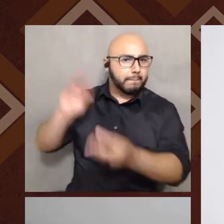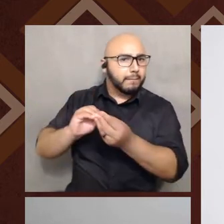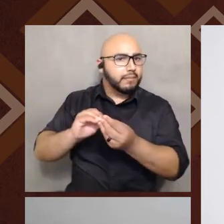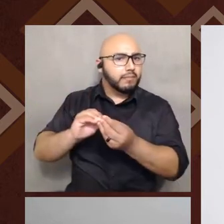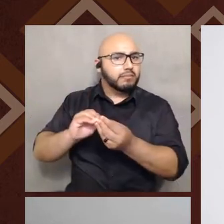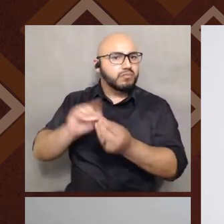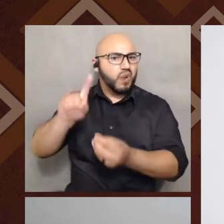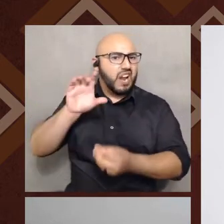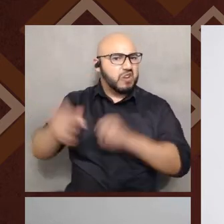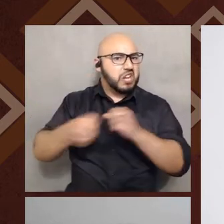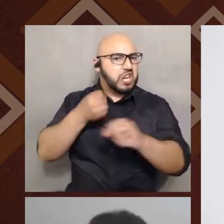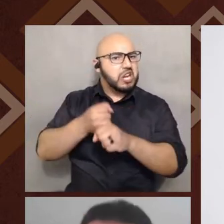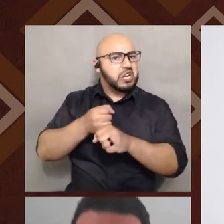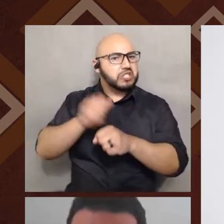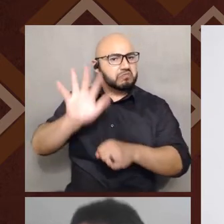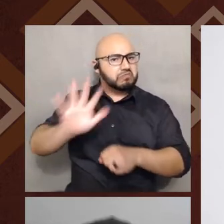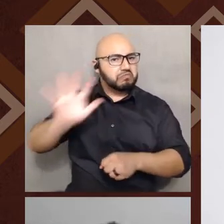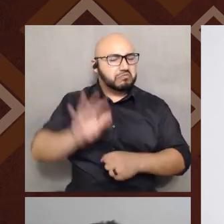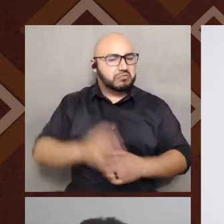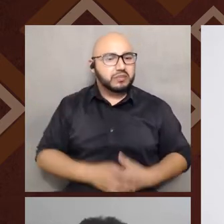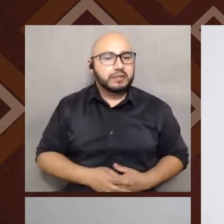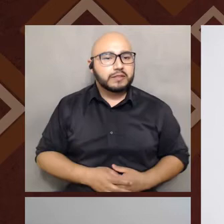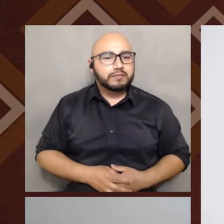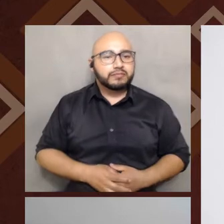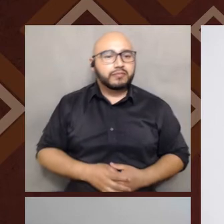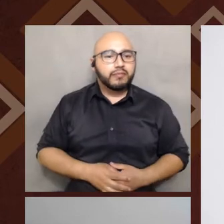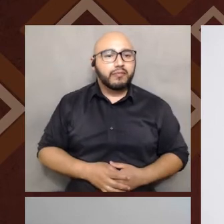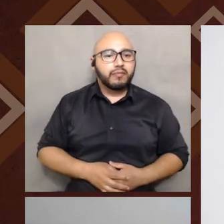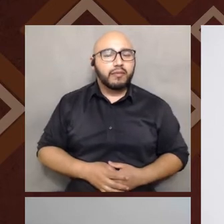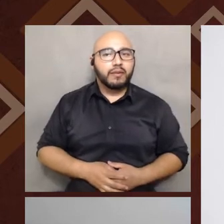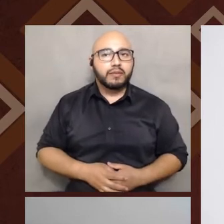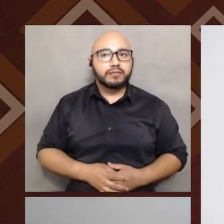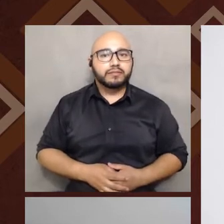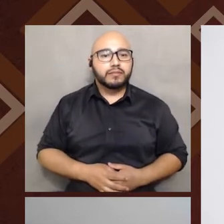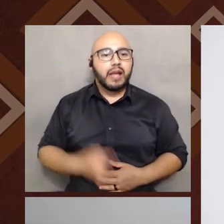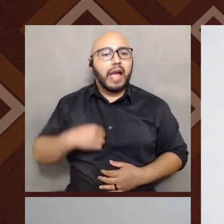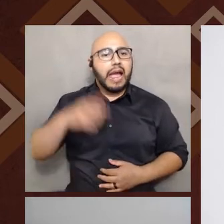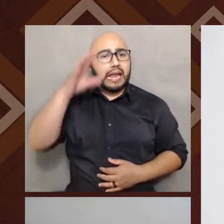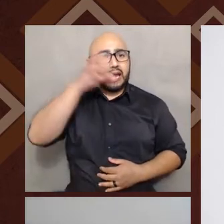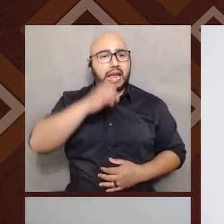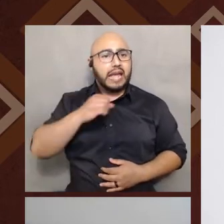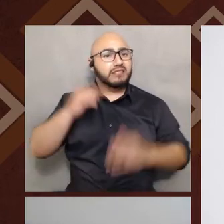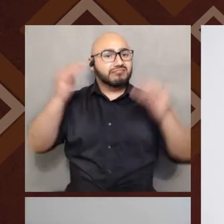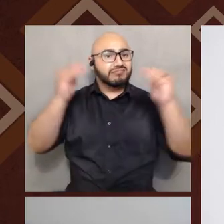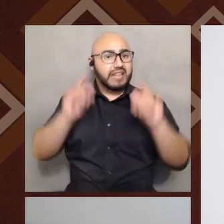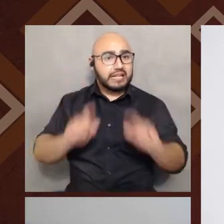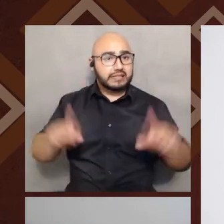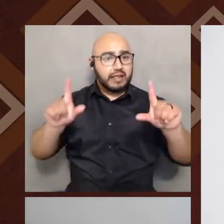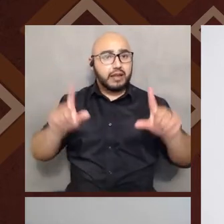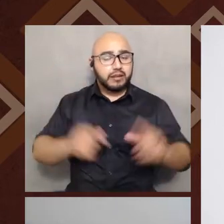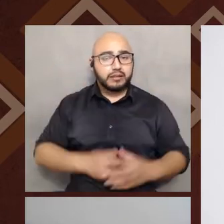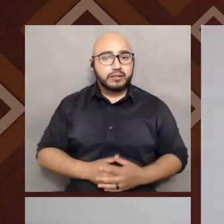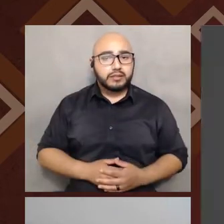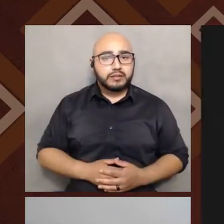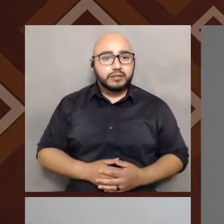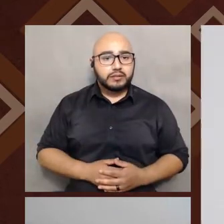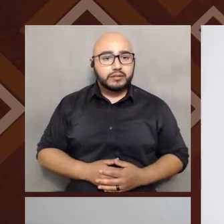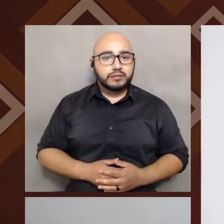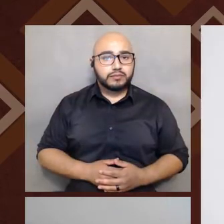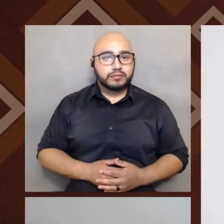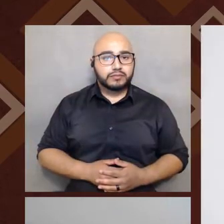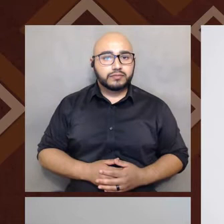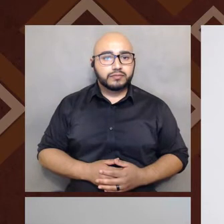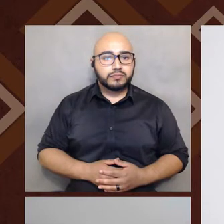century or so. So, um, so we can go, I guess, go ahead to the, to the next slide. The, let's see,